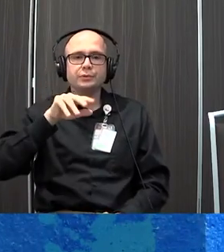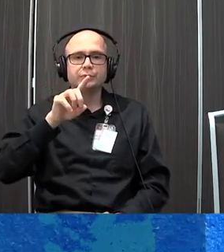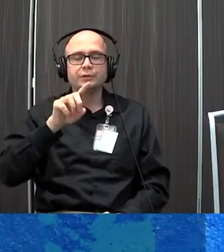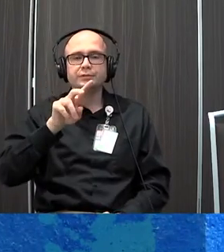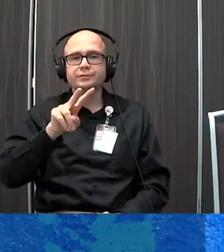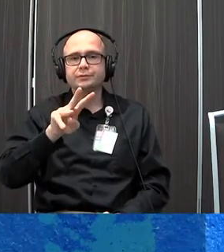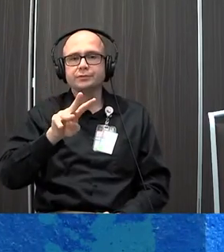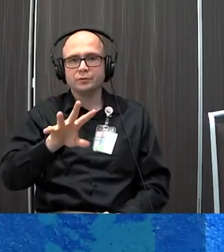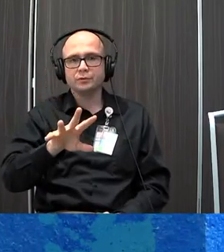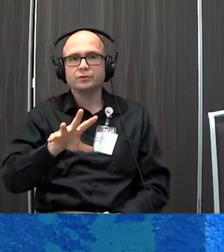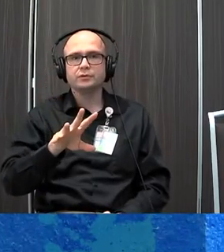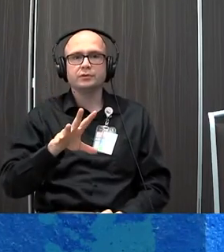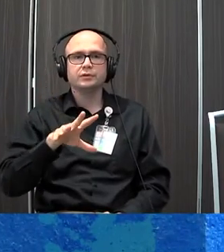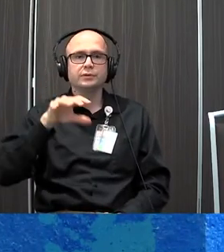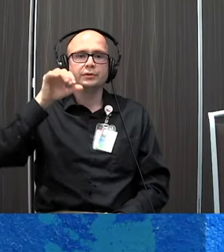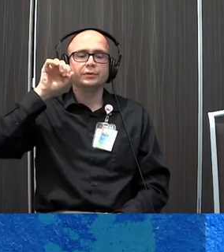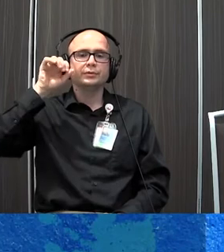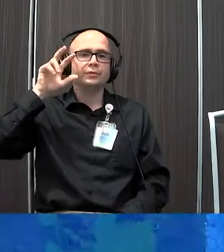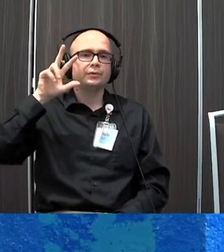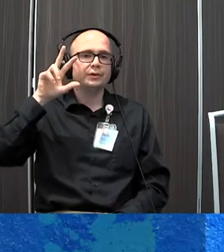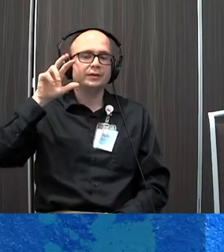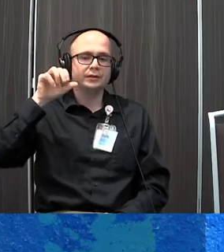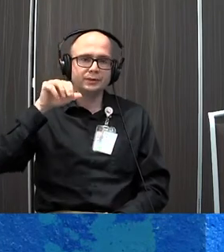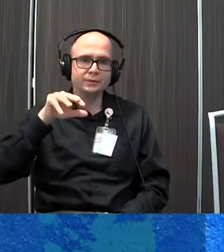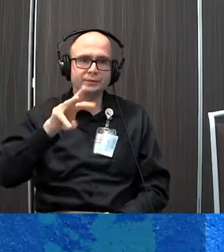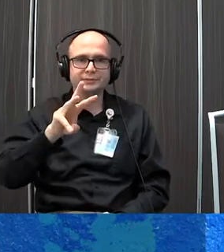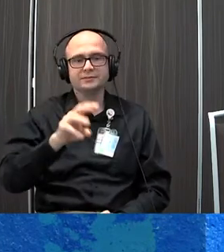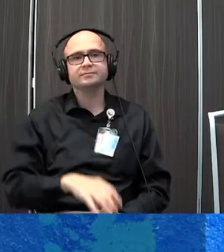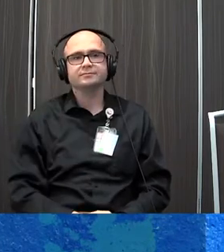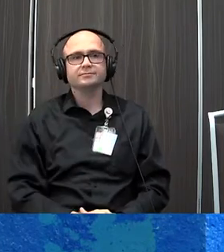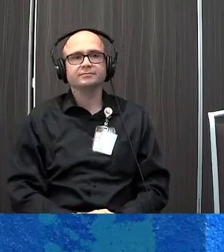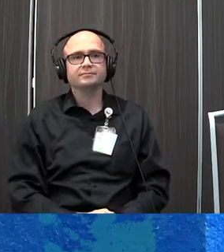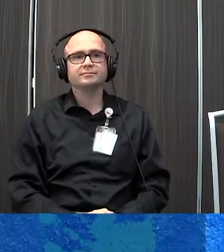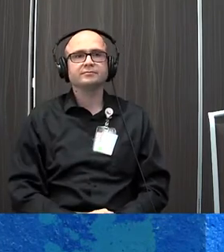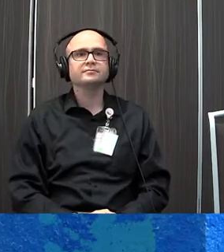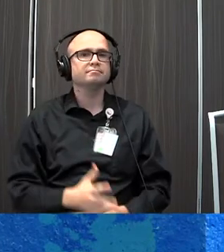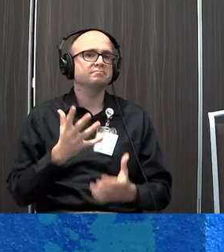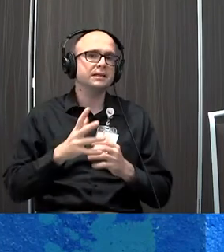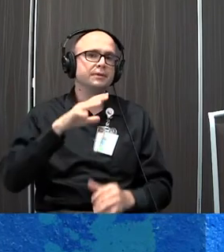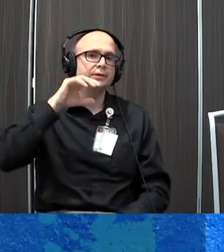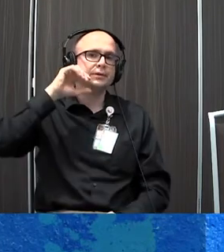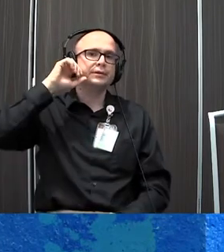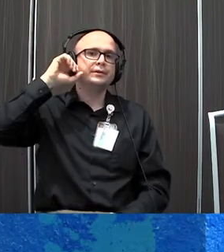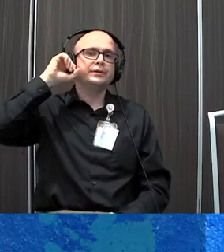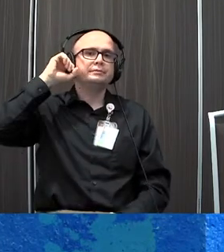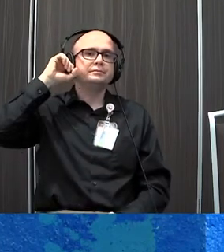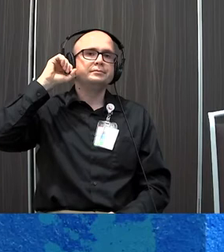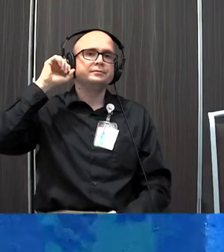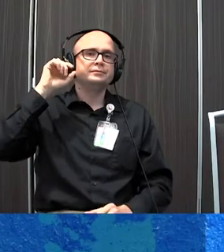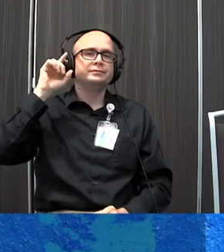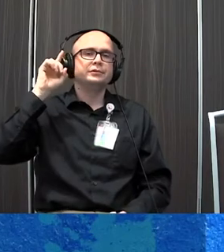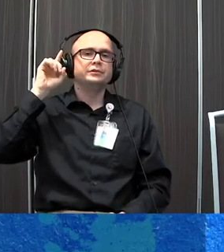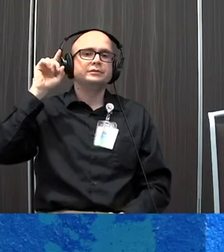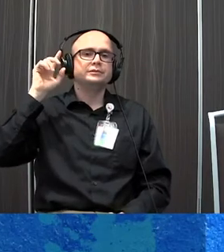for three, exhale for six. But let's just practice just for 30 seconds together. So you might inhale for